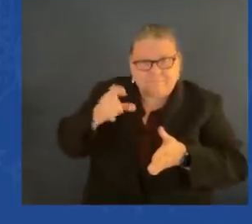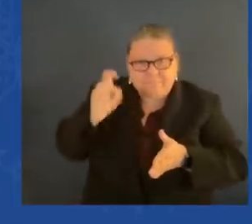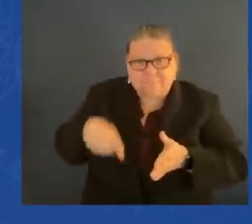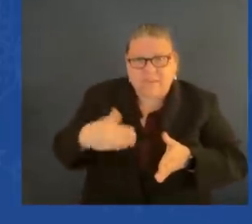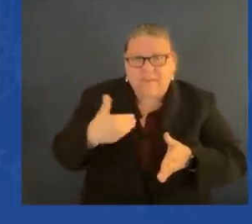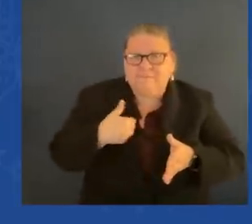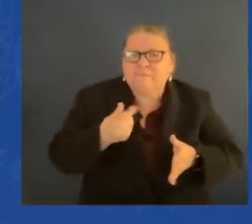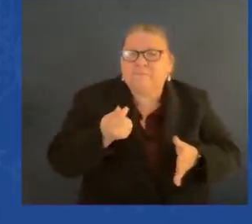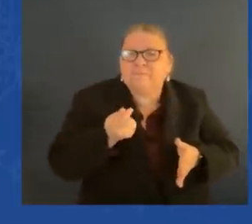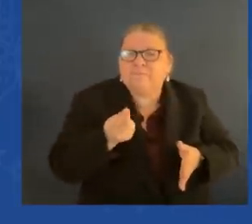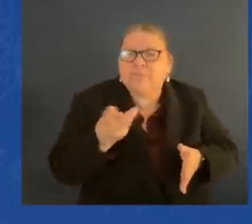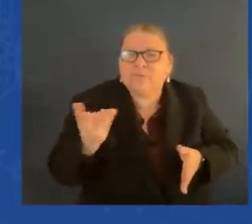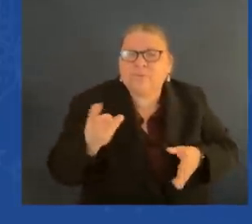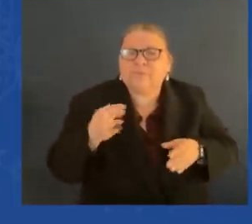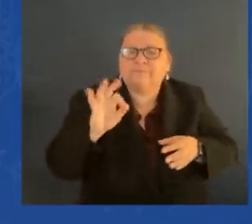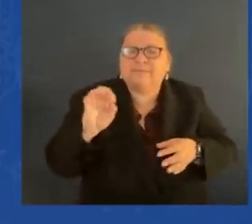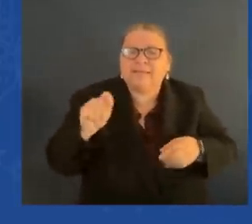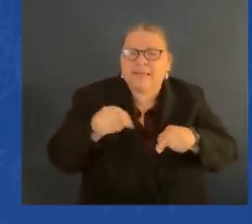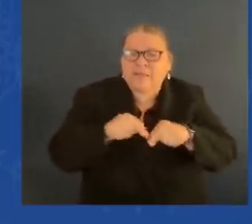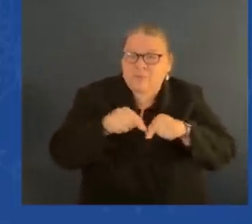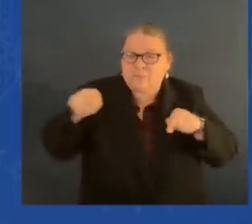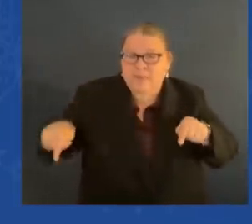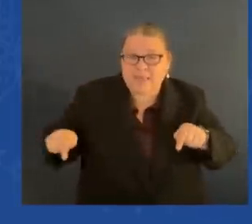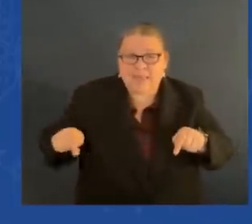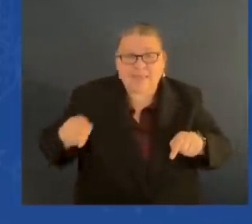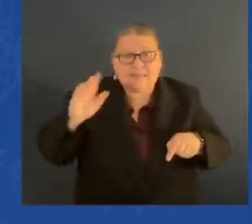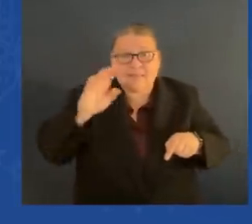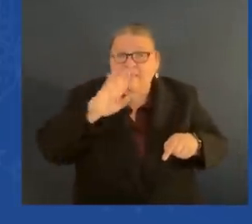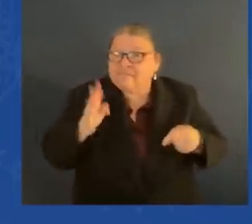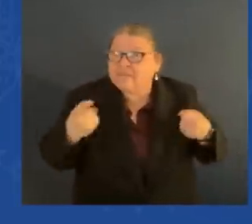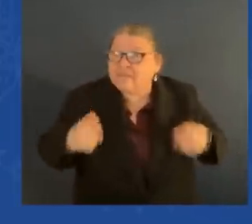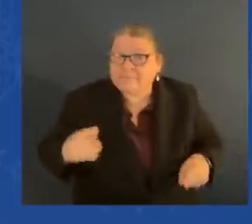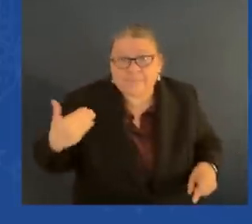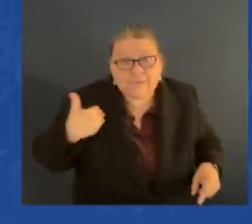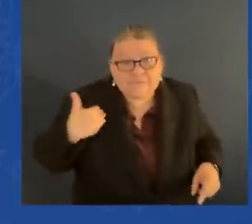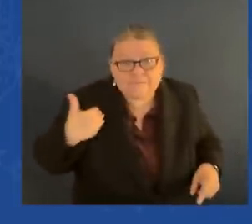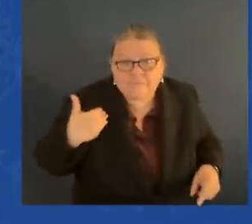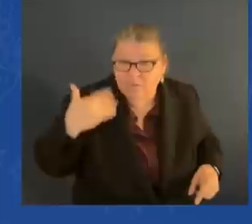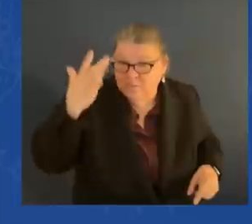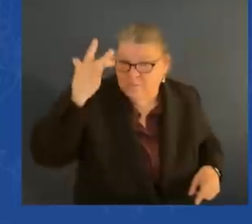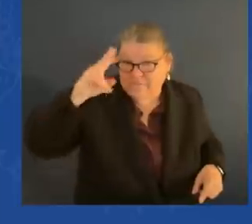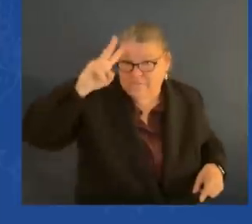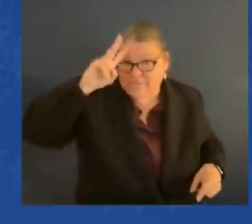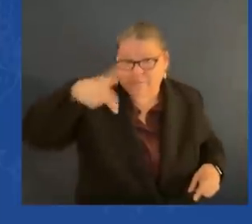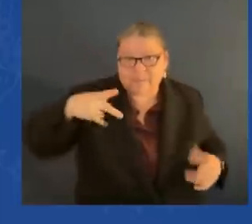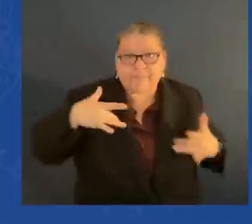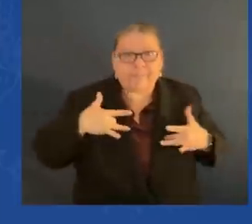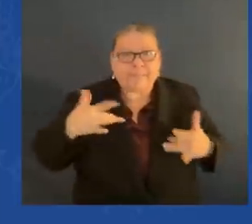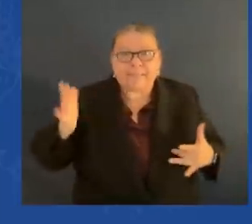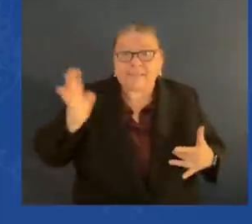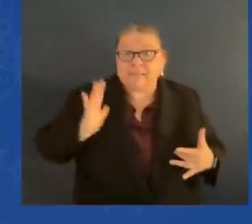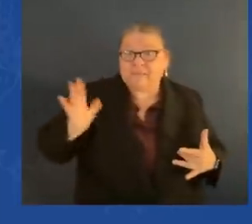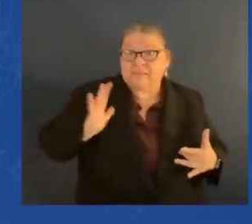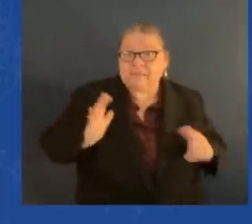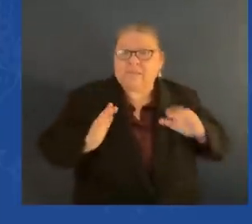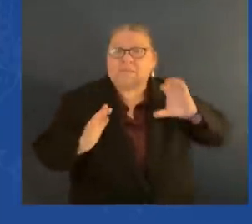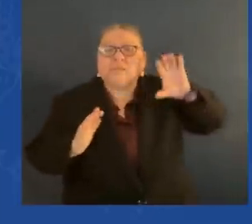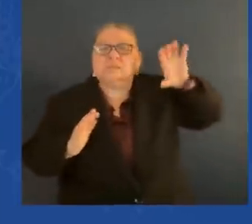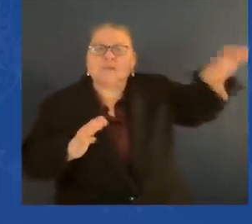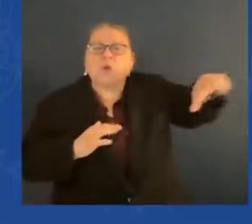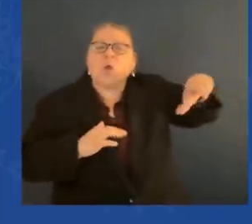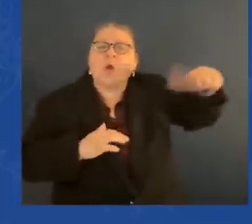That was a true strength of the Vice Presidency, said, a strength that Barack and I replicated in our time in office